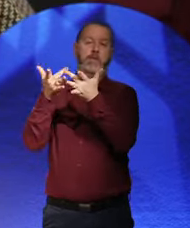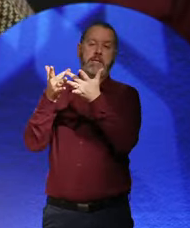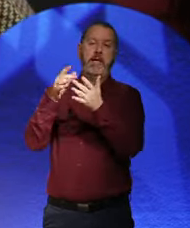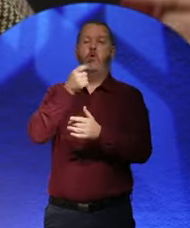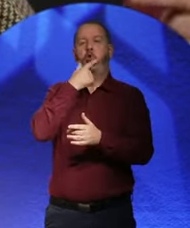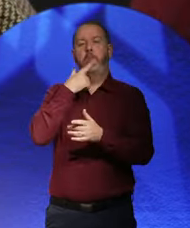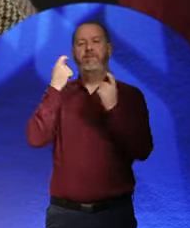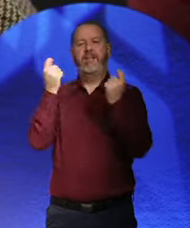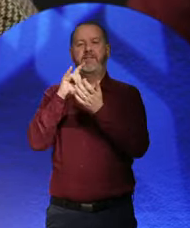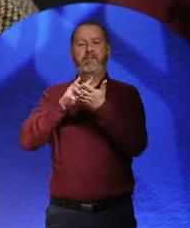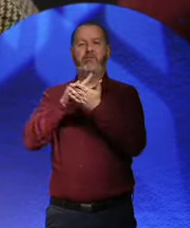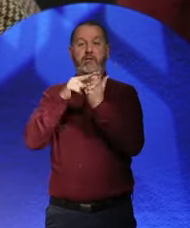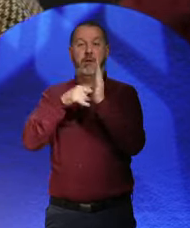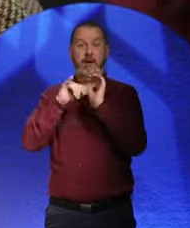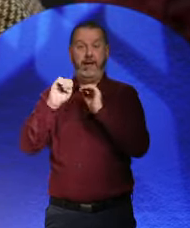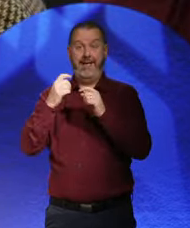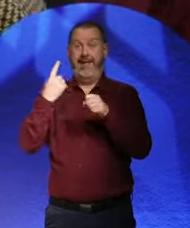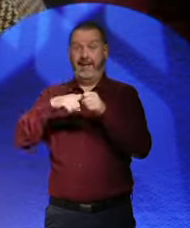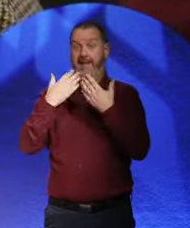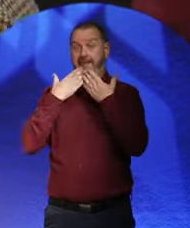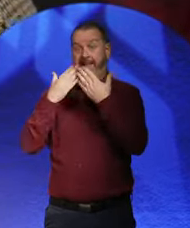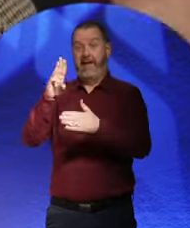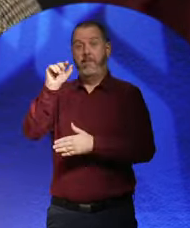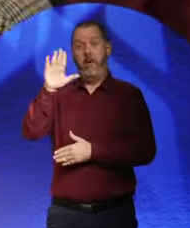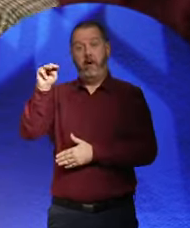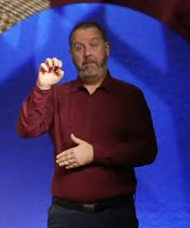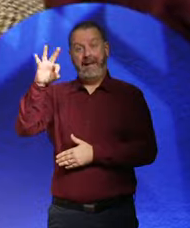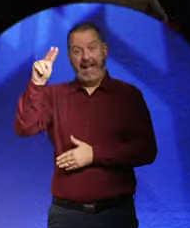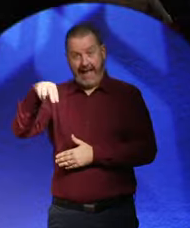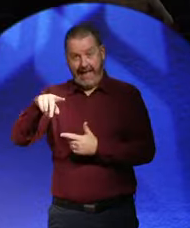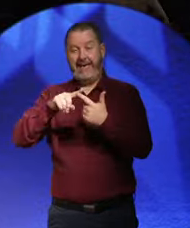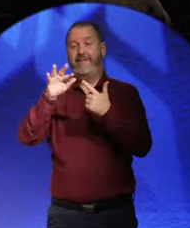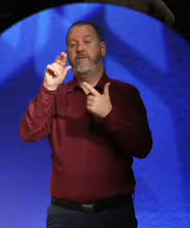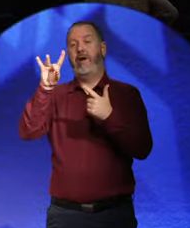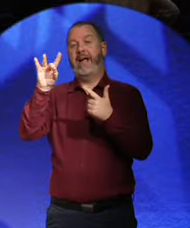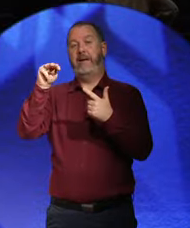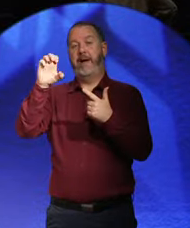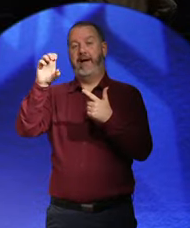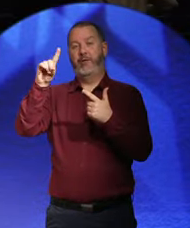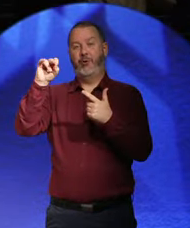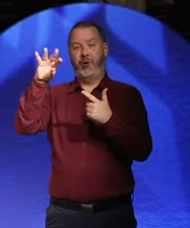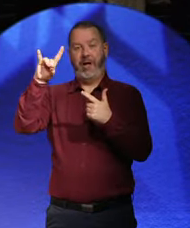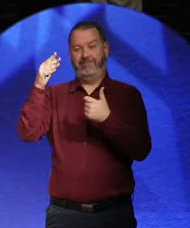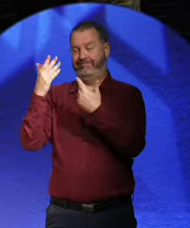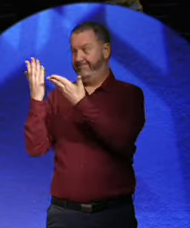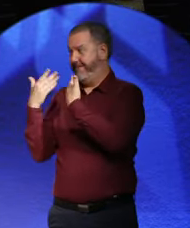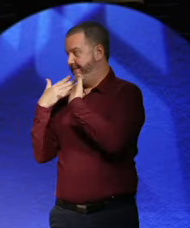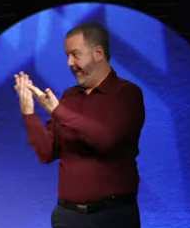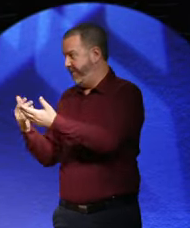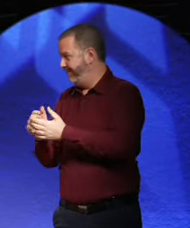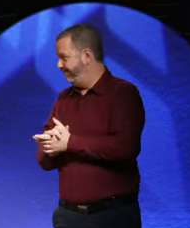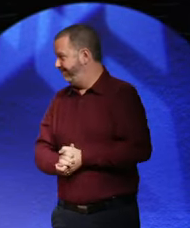.ie. And it just remains to thank, once again, Paul McGann and Frank McDonough. Thank you. .